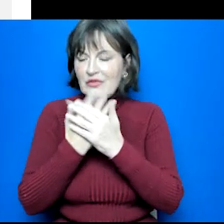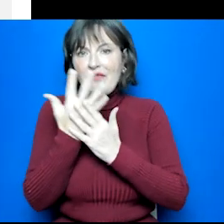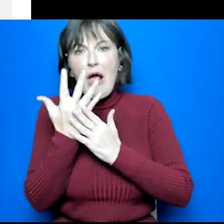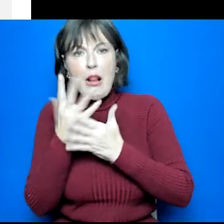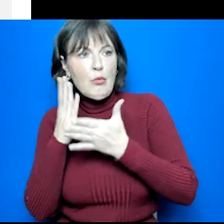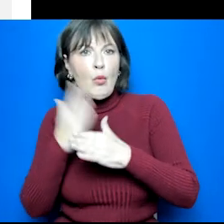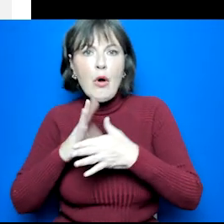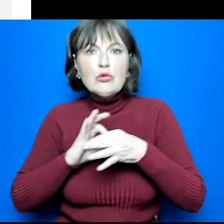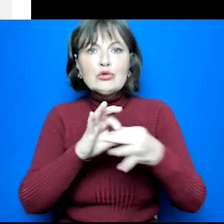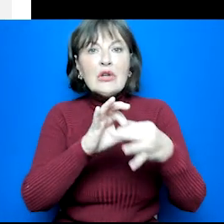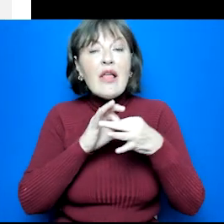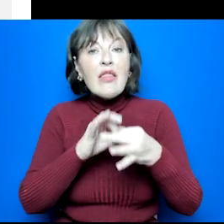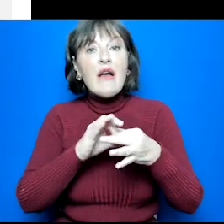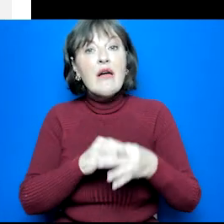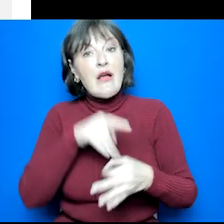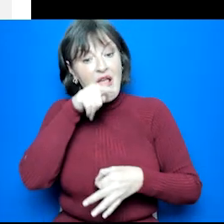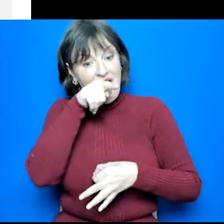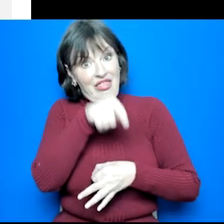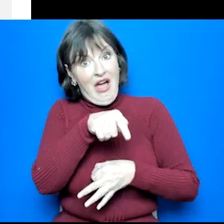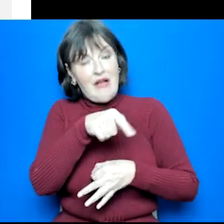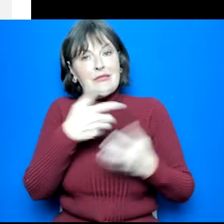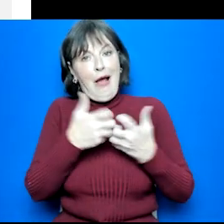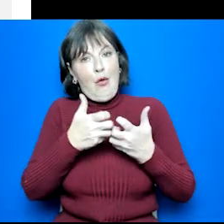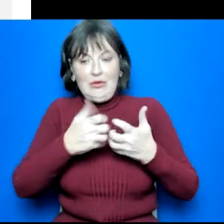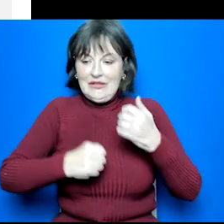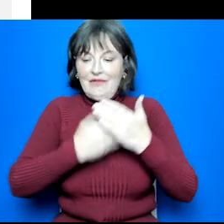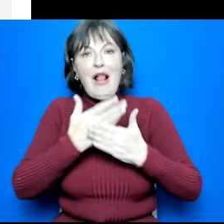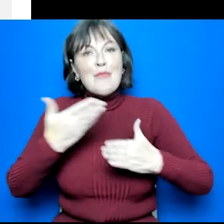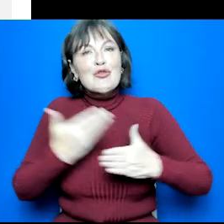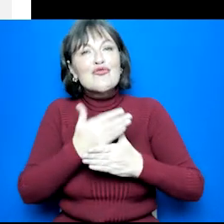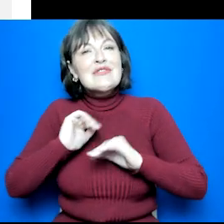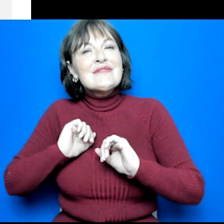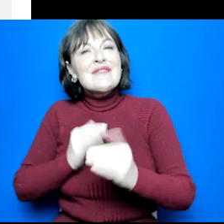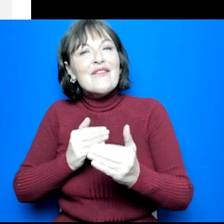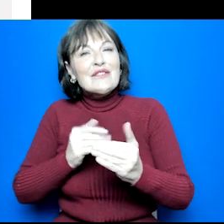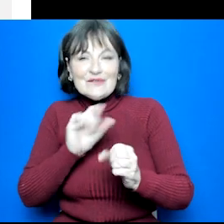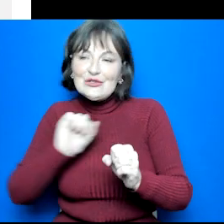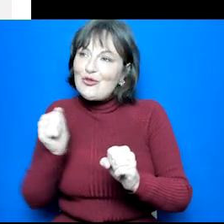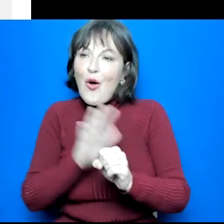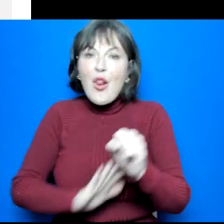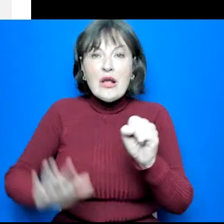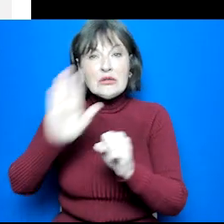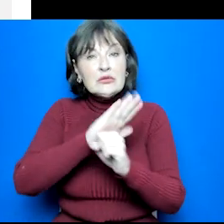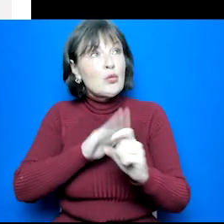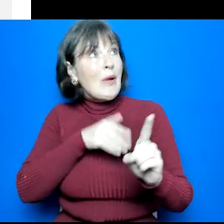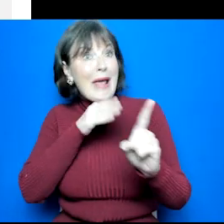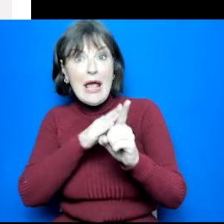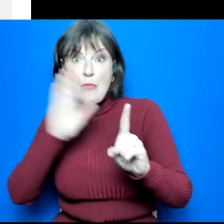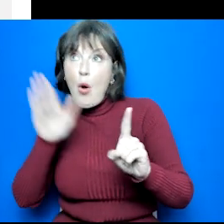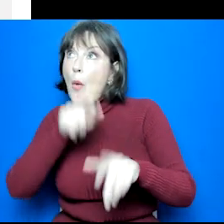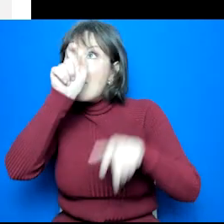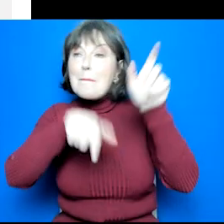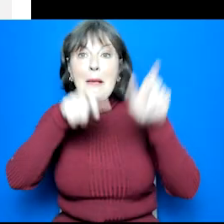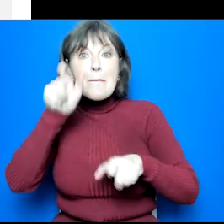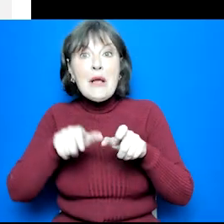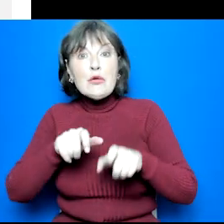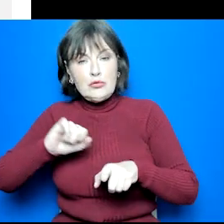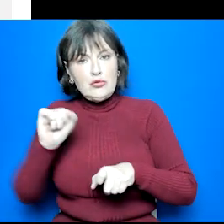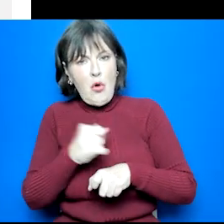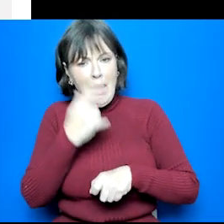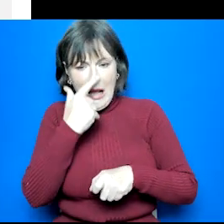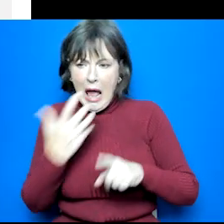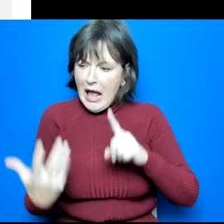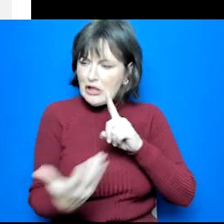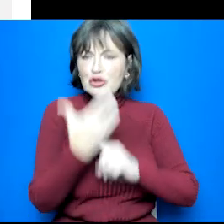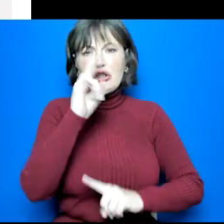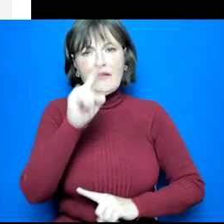deliver Scotland's career service. Working with our partners, we aim to ensure that every individual has the skills and confidence to achieve their full